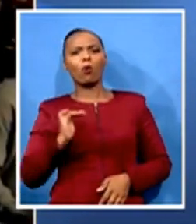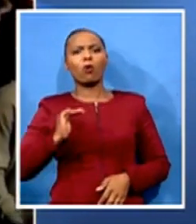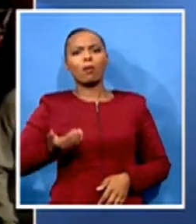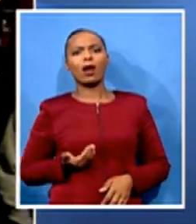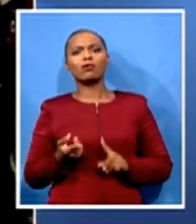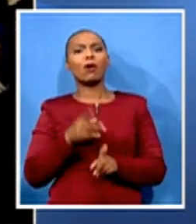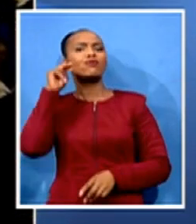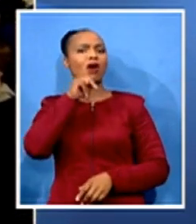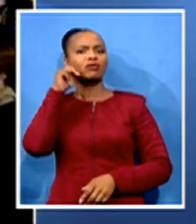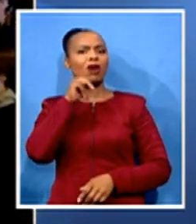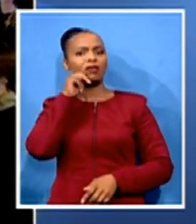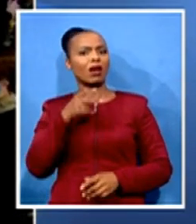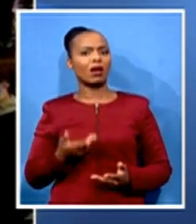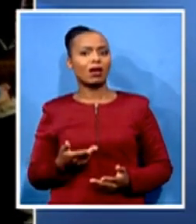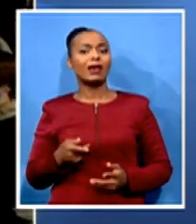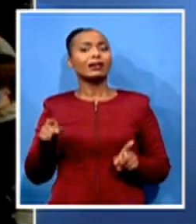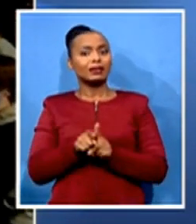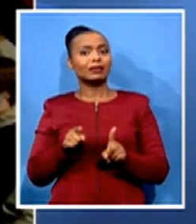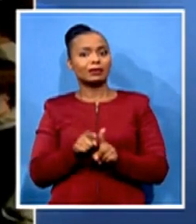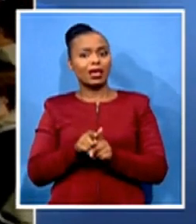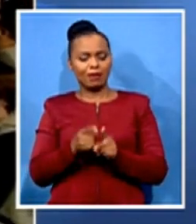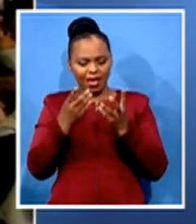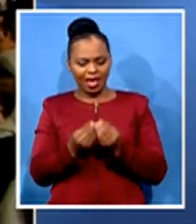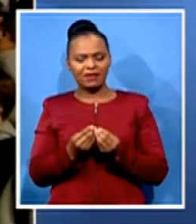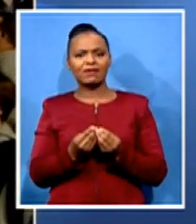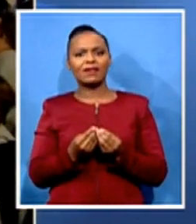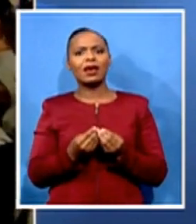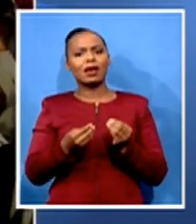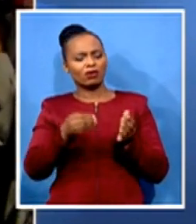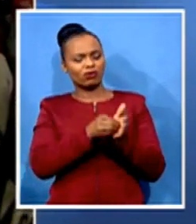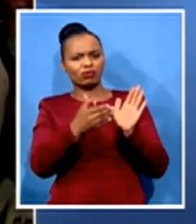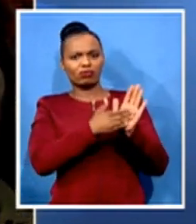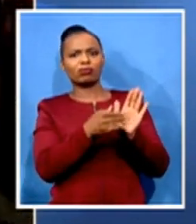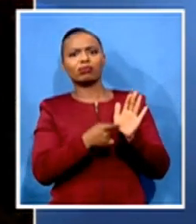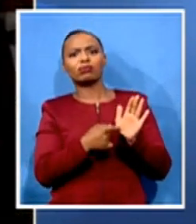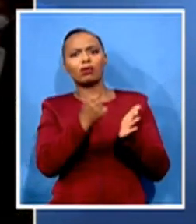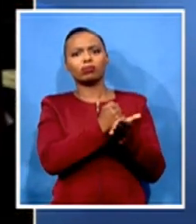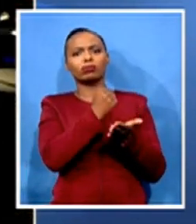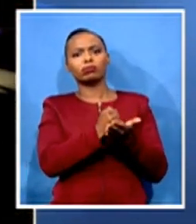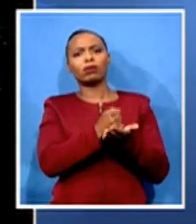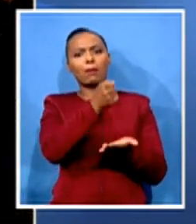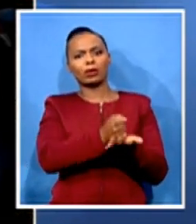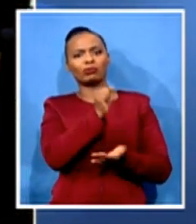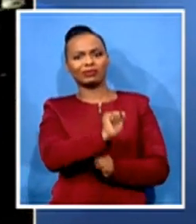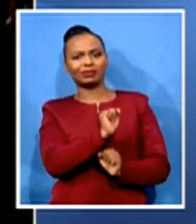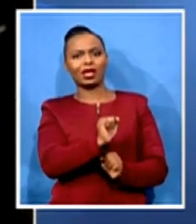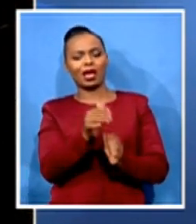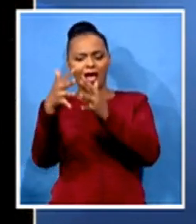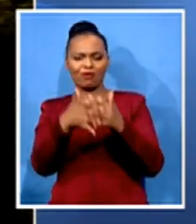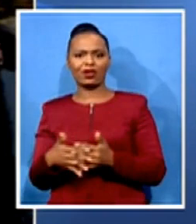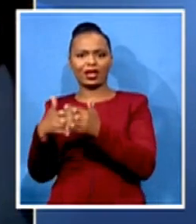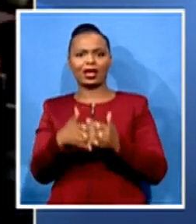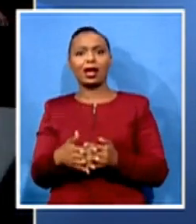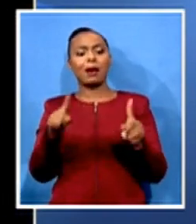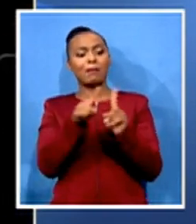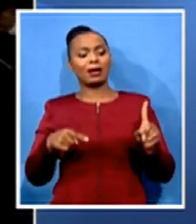has a citizenship in America. But he blocked that because to ascend to that,